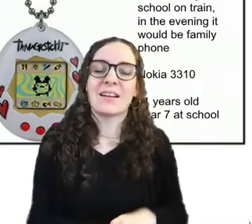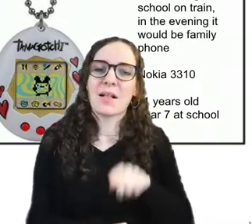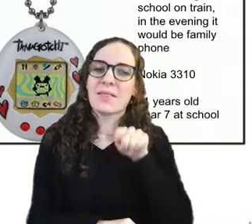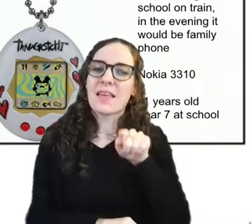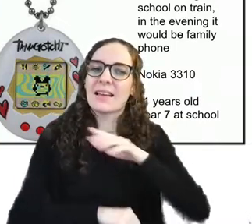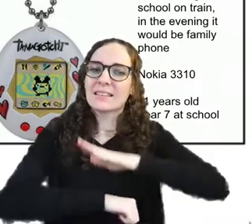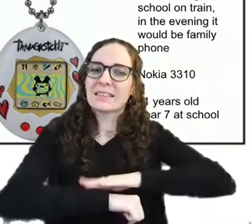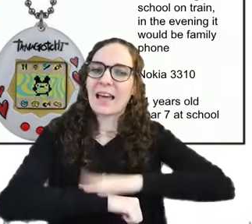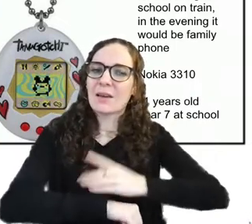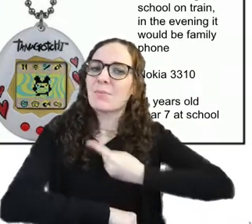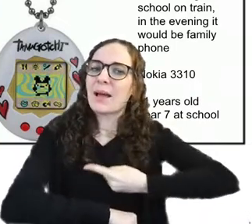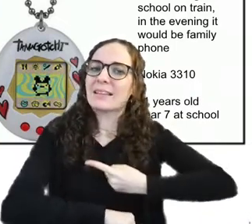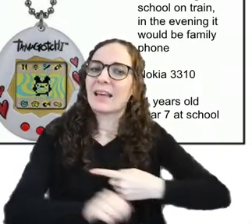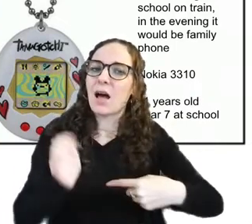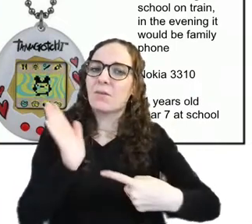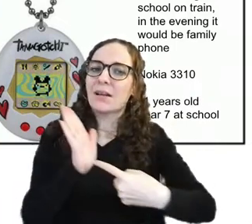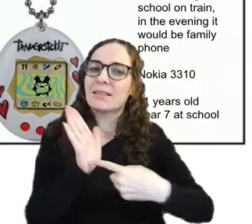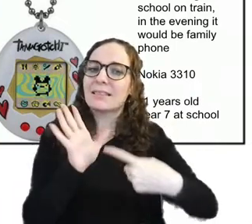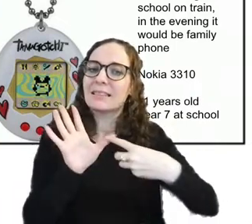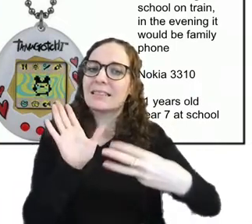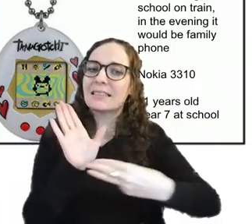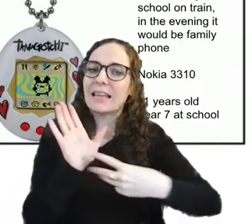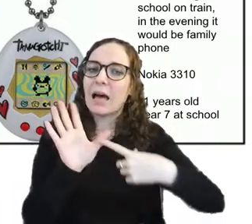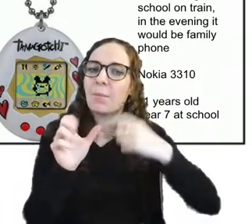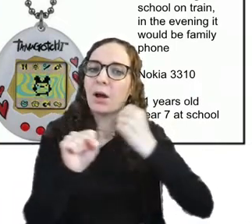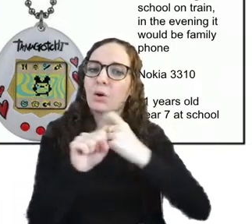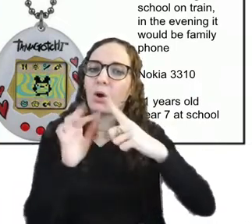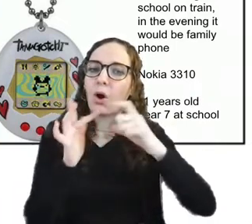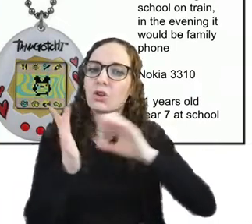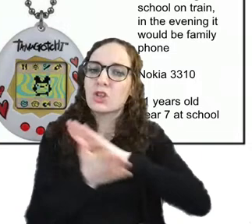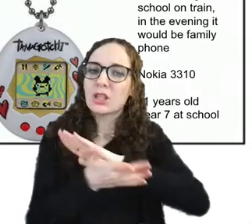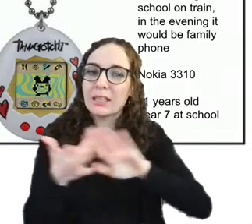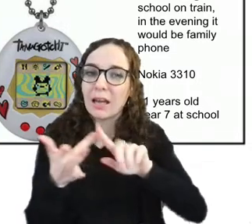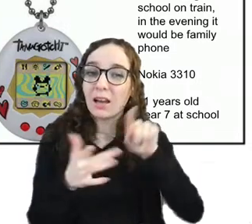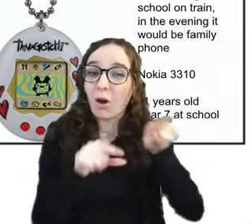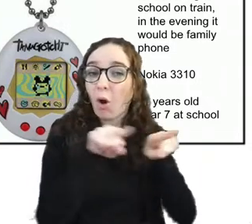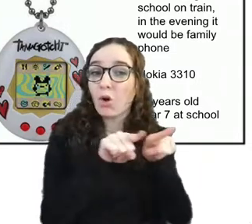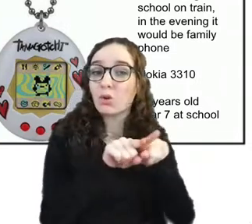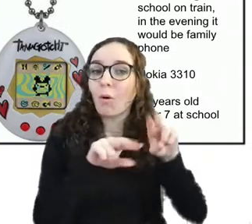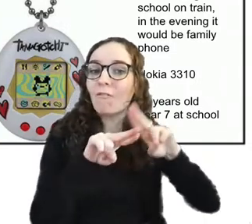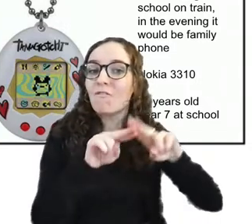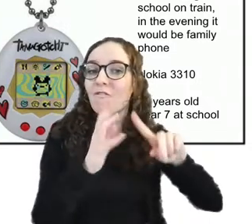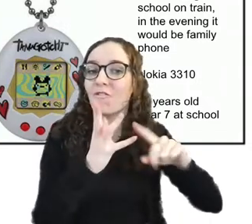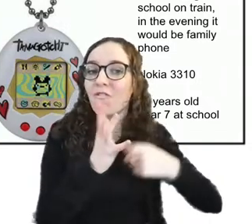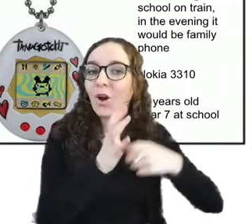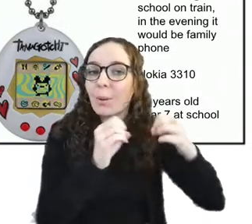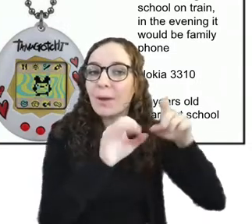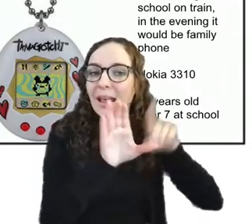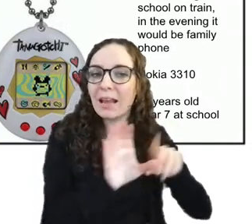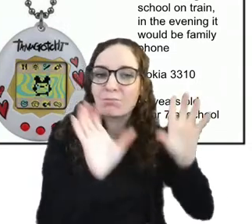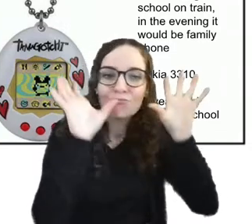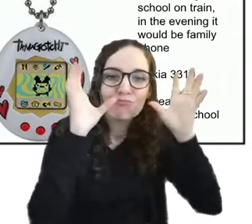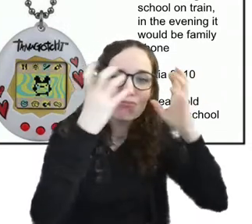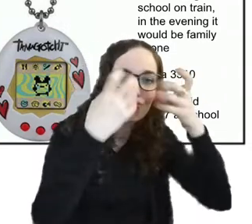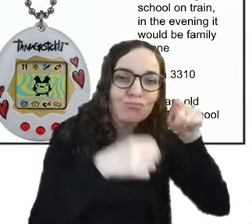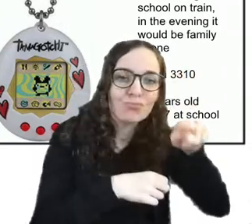tamagotchi i don't know whether i owned a fur bee but i i wanted to um and i guess